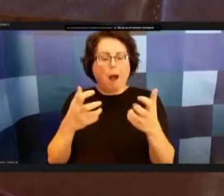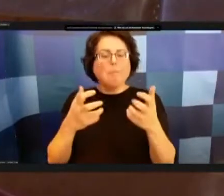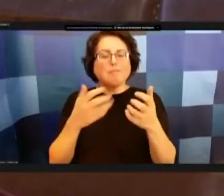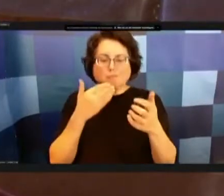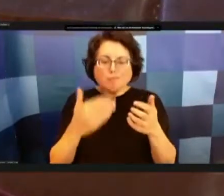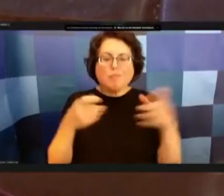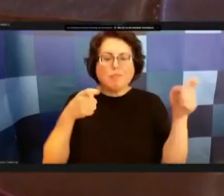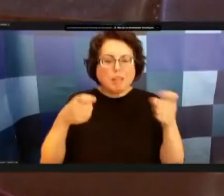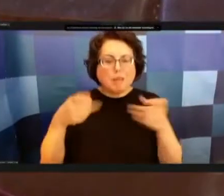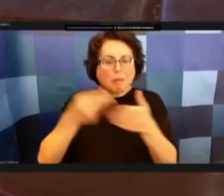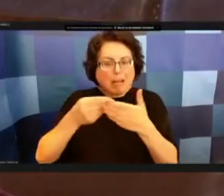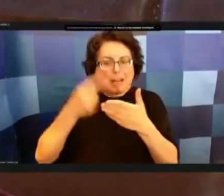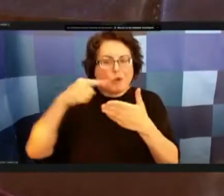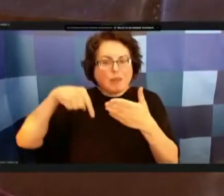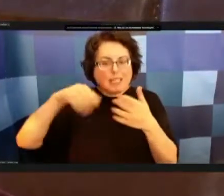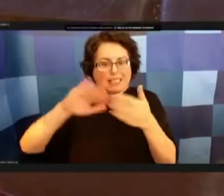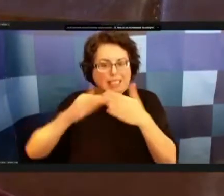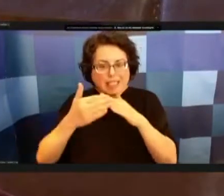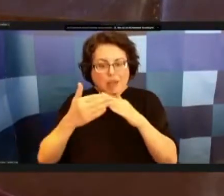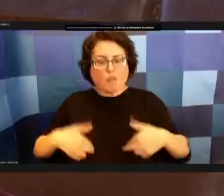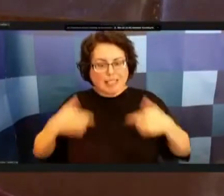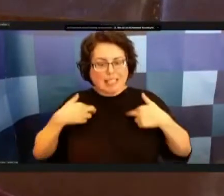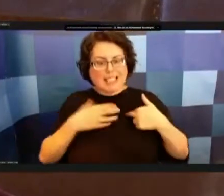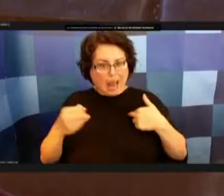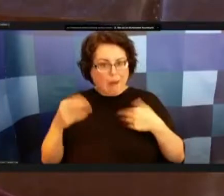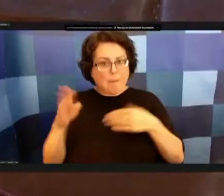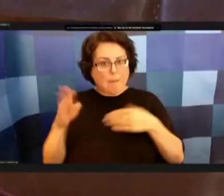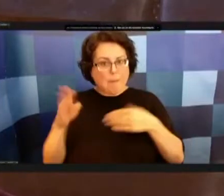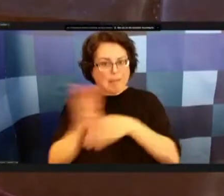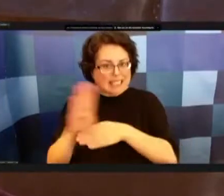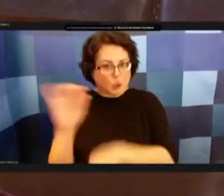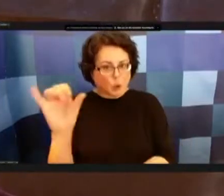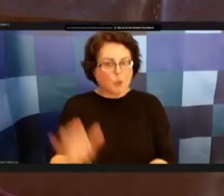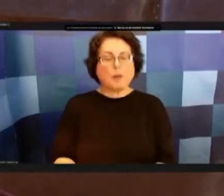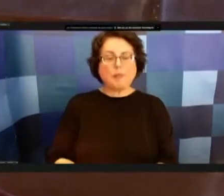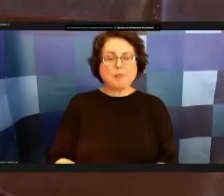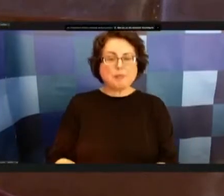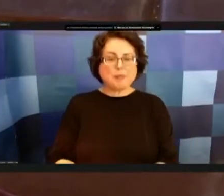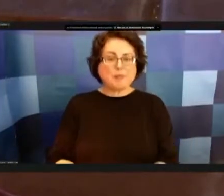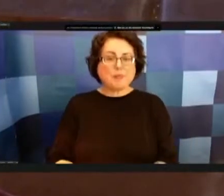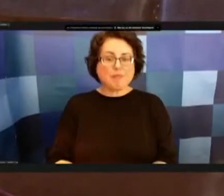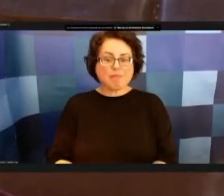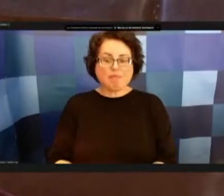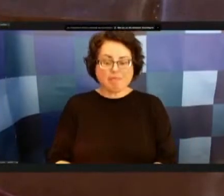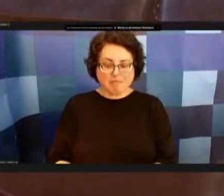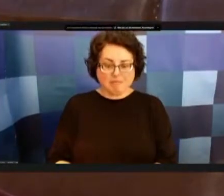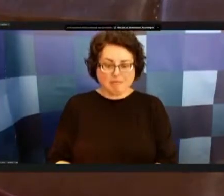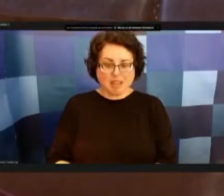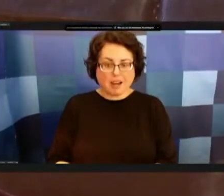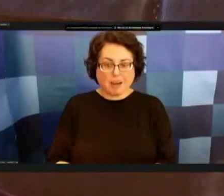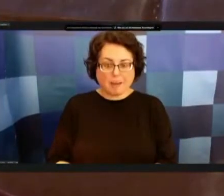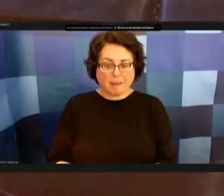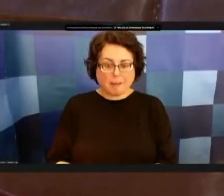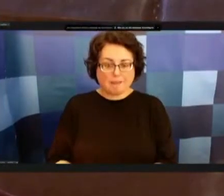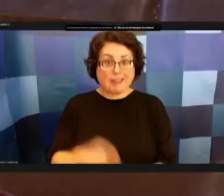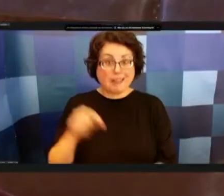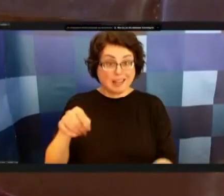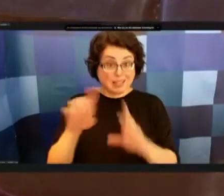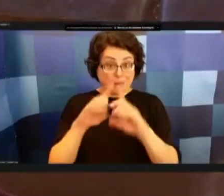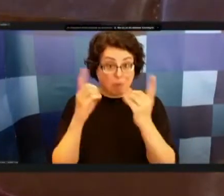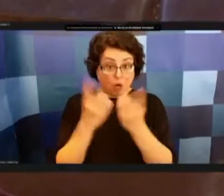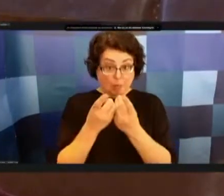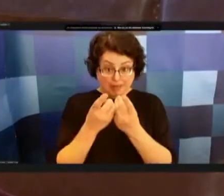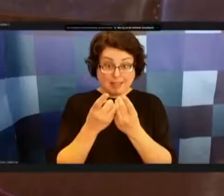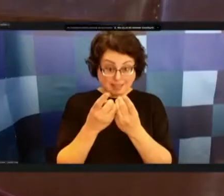its residents and businesses the uh departmental highlights uh for